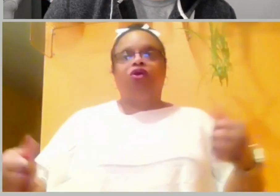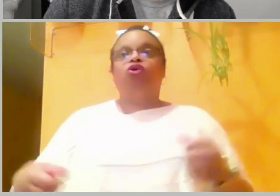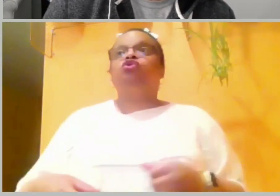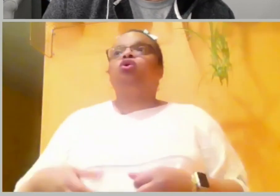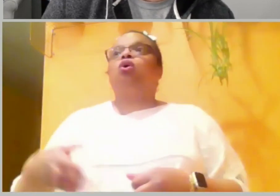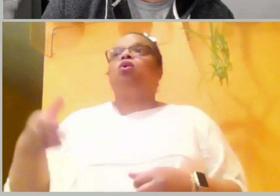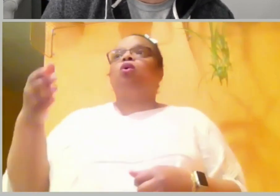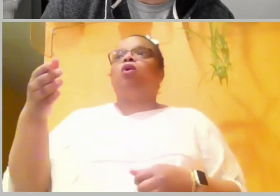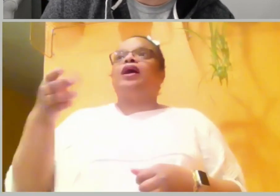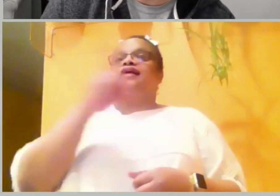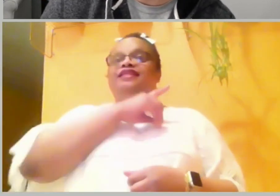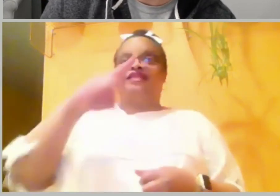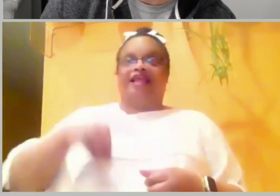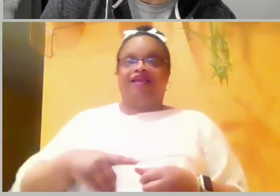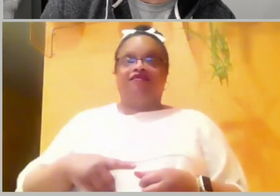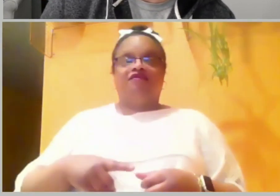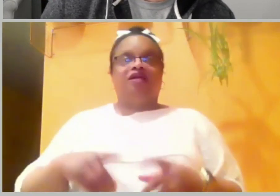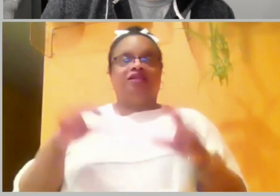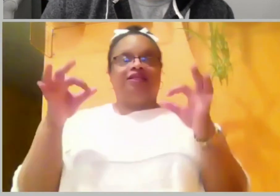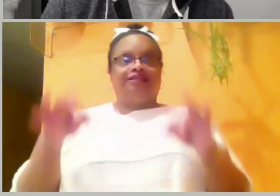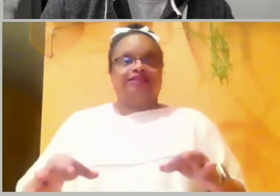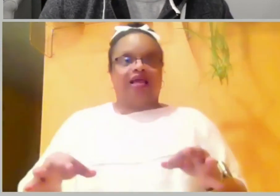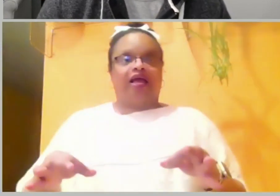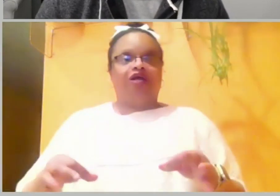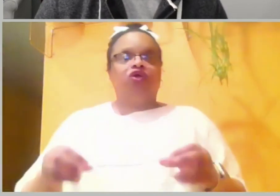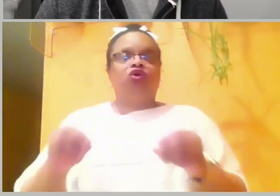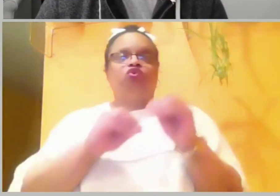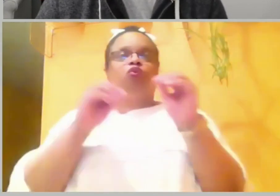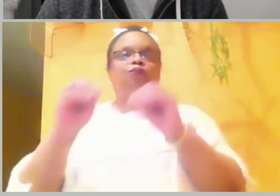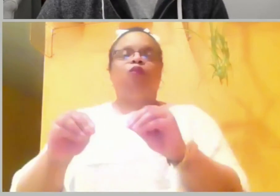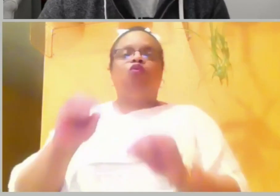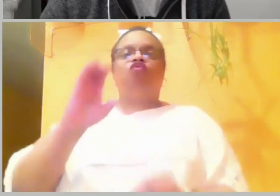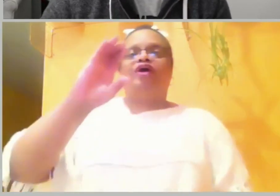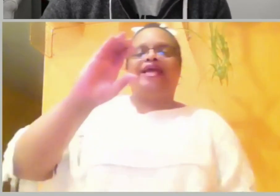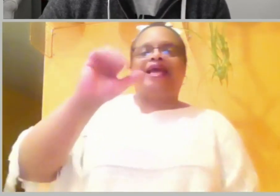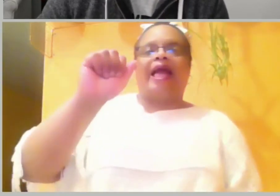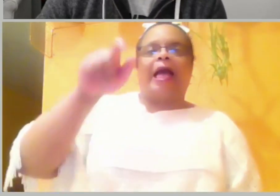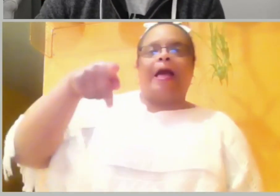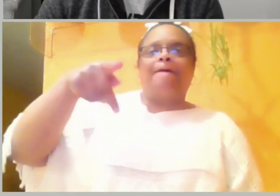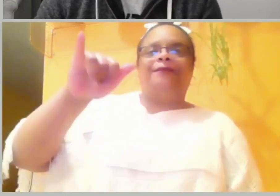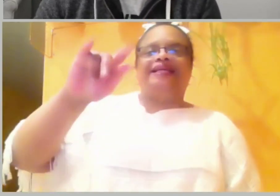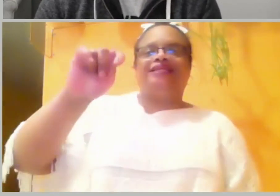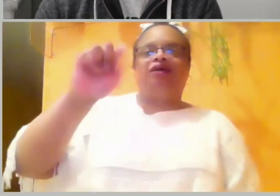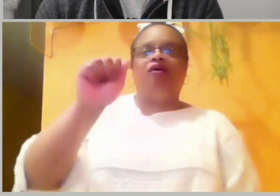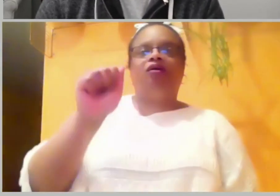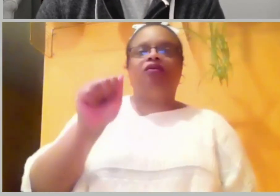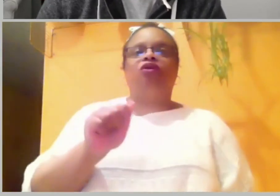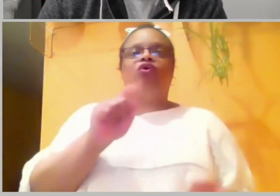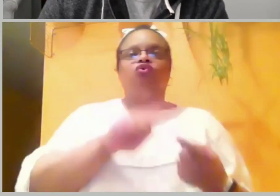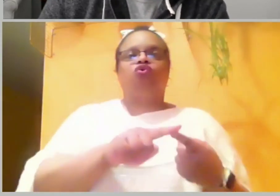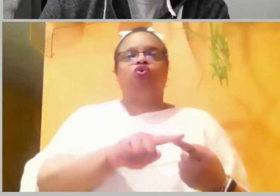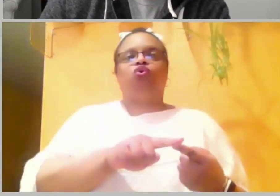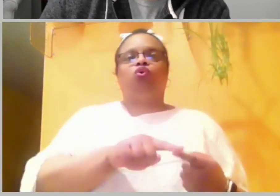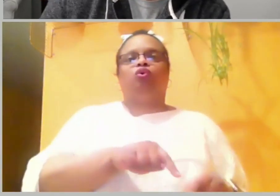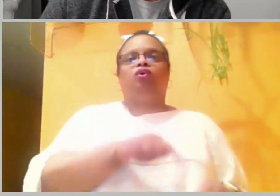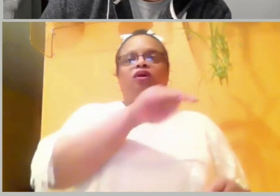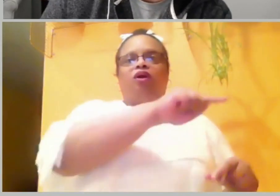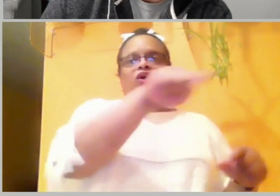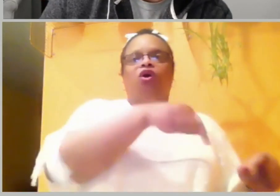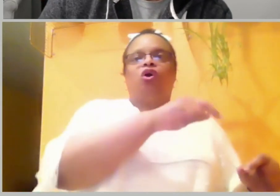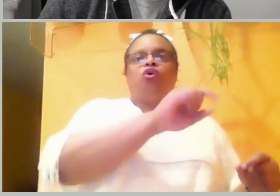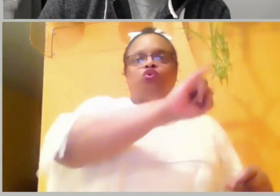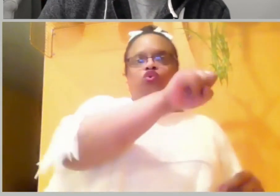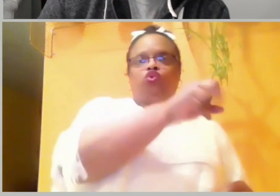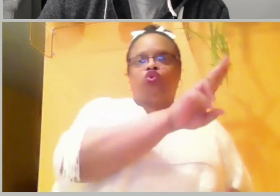to Jerusalem. We learn a few valuable lessons from the story of Uzzah and the Ark in chapter 6. If you recall,